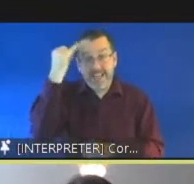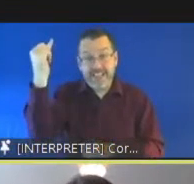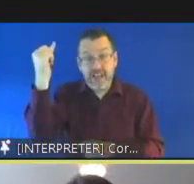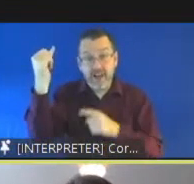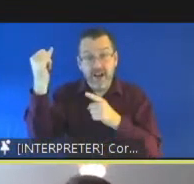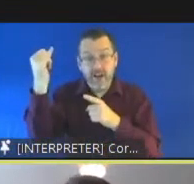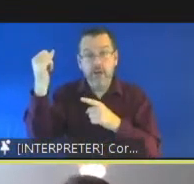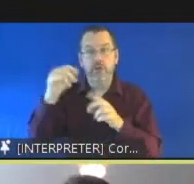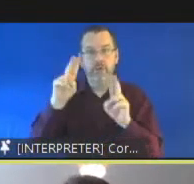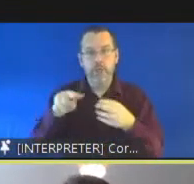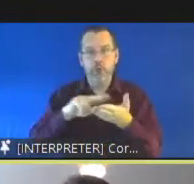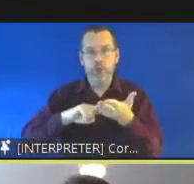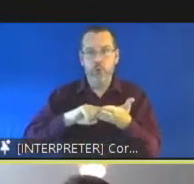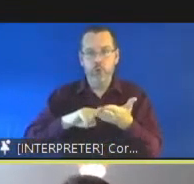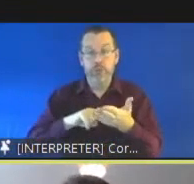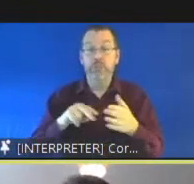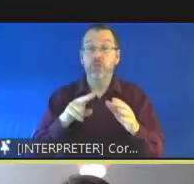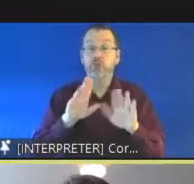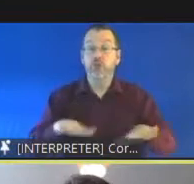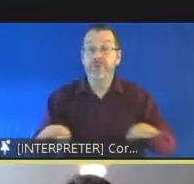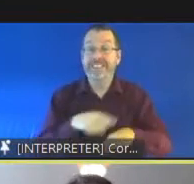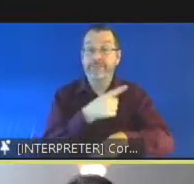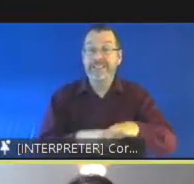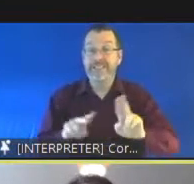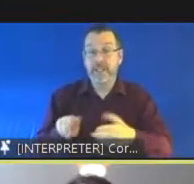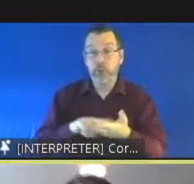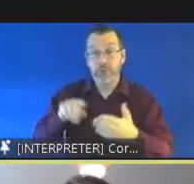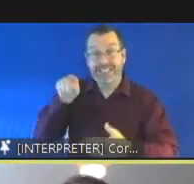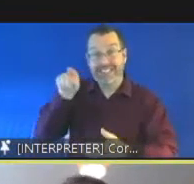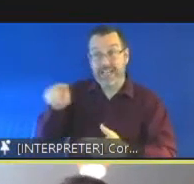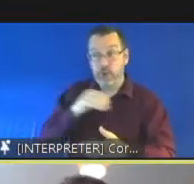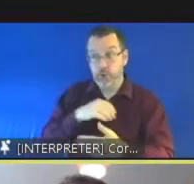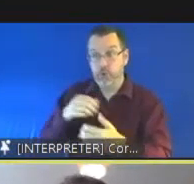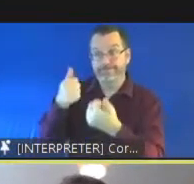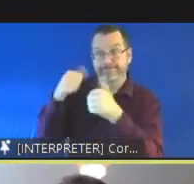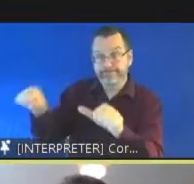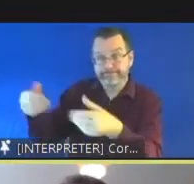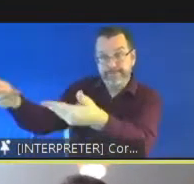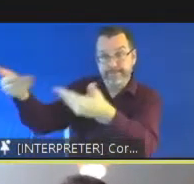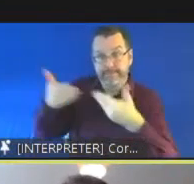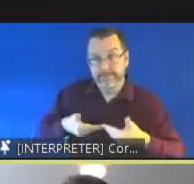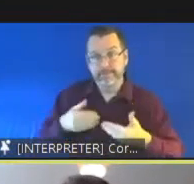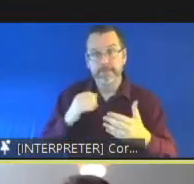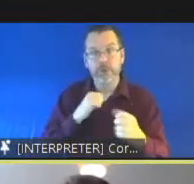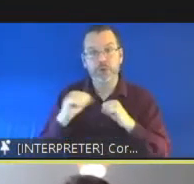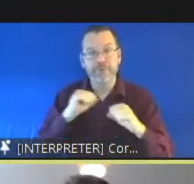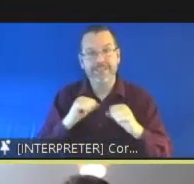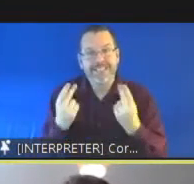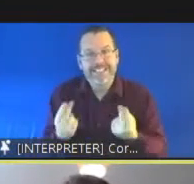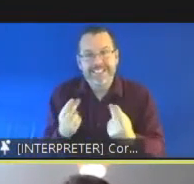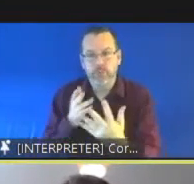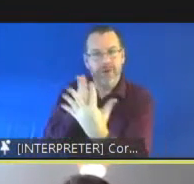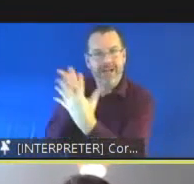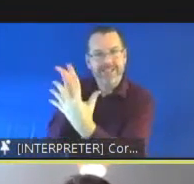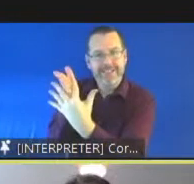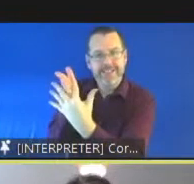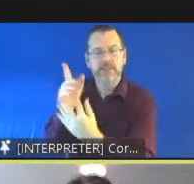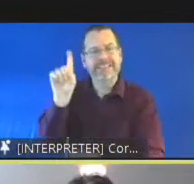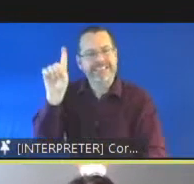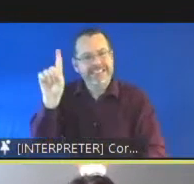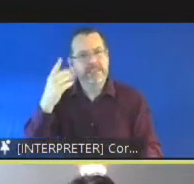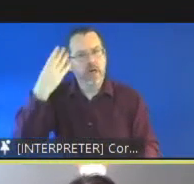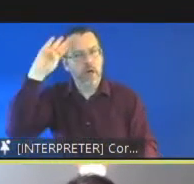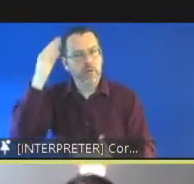access the services and supports that they need uh that's in a way specifically excluded by the irish legislation